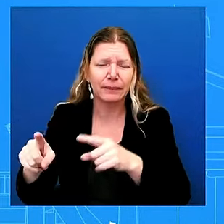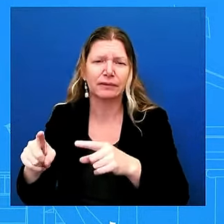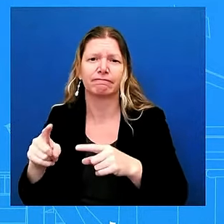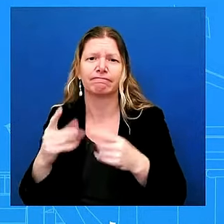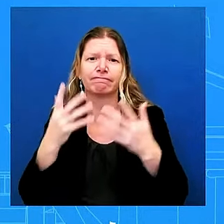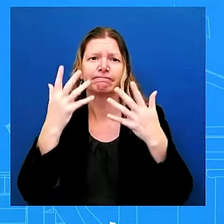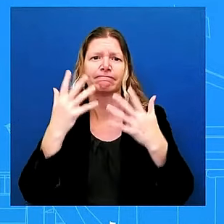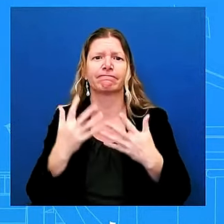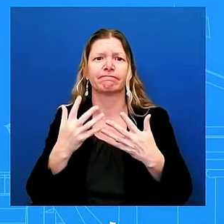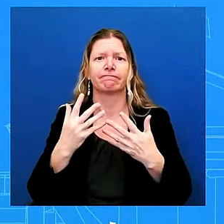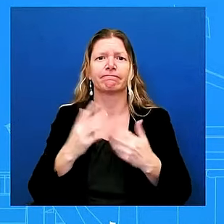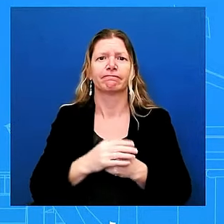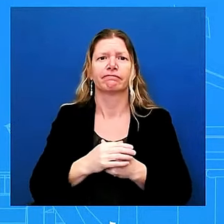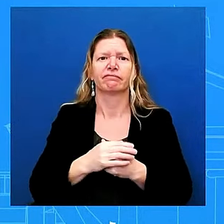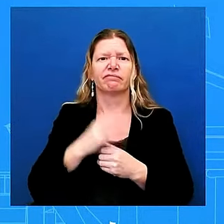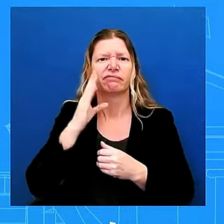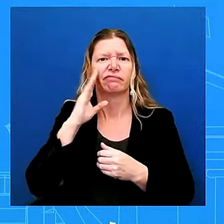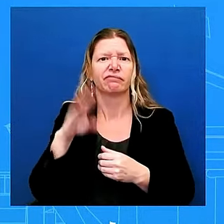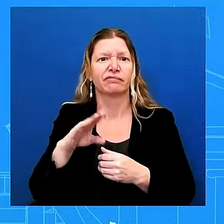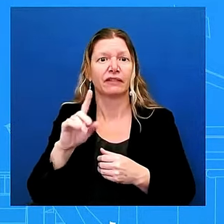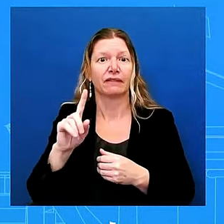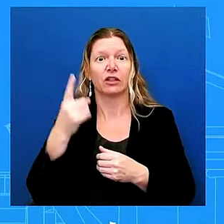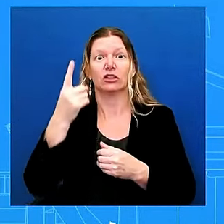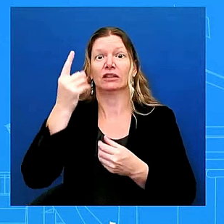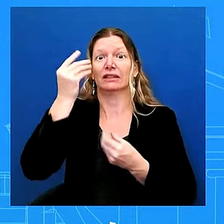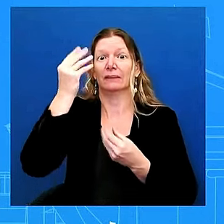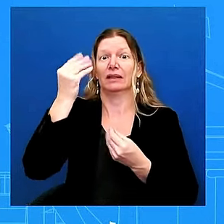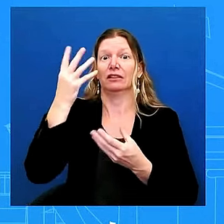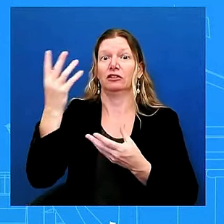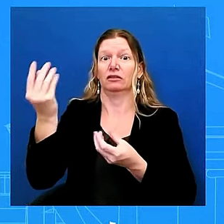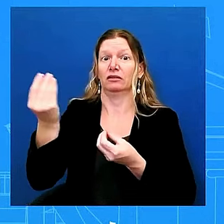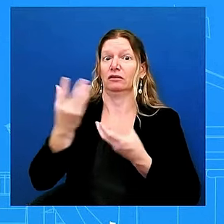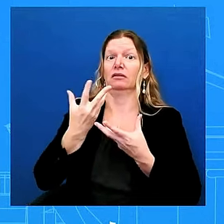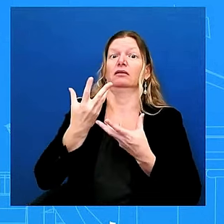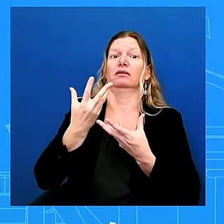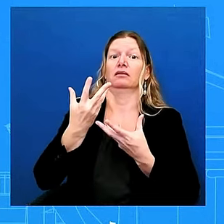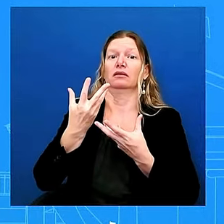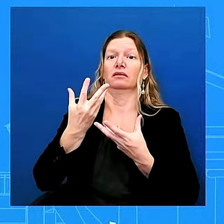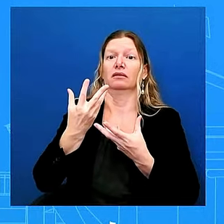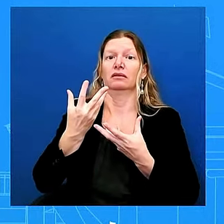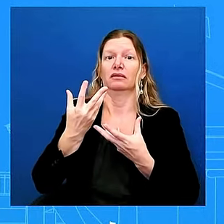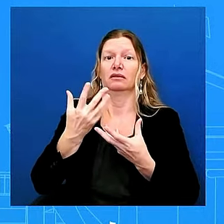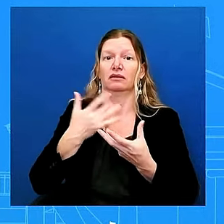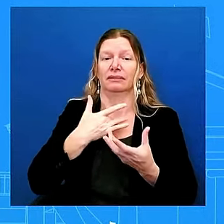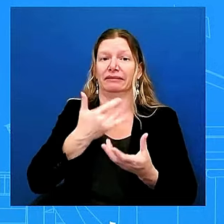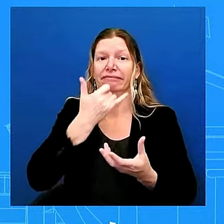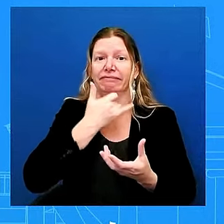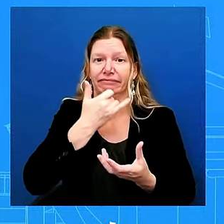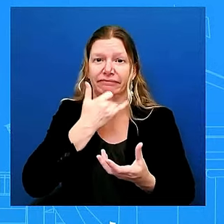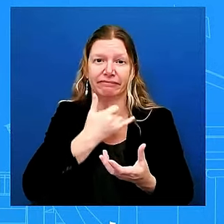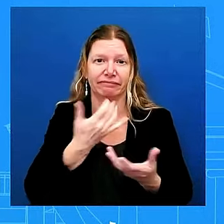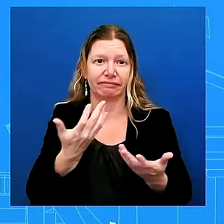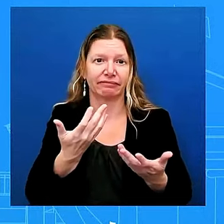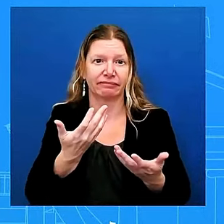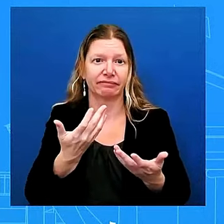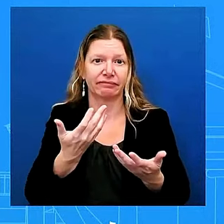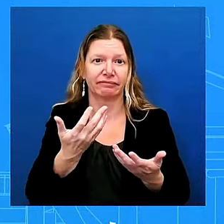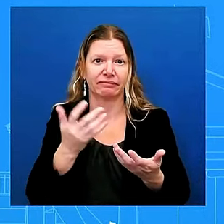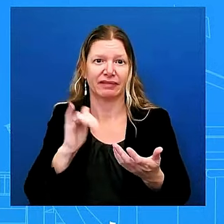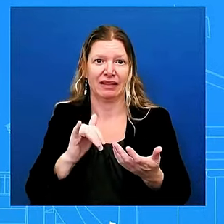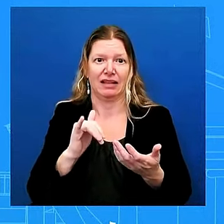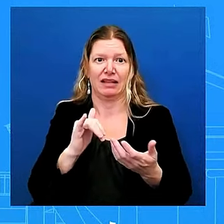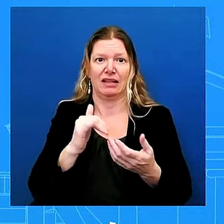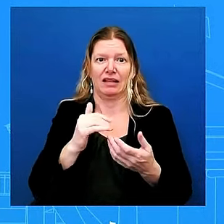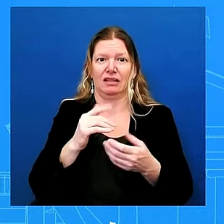wrong in the wake of a disaster and that the early days are brutally hard for the people who are in the most heavily impacted communities